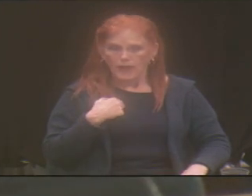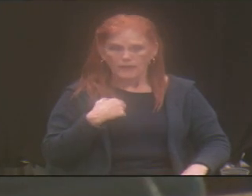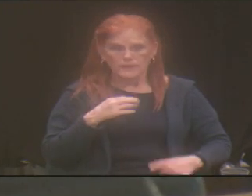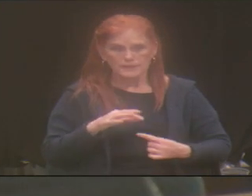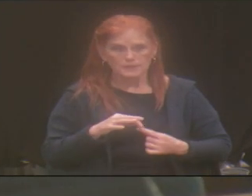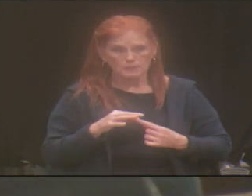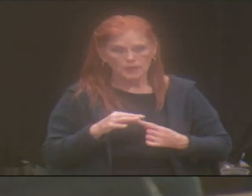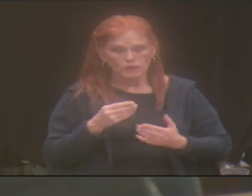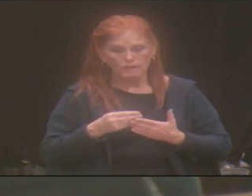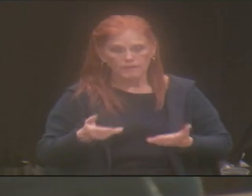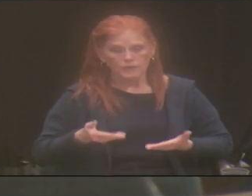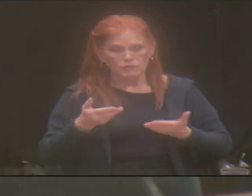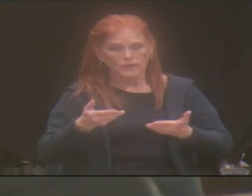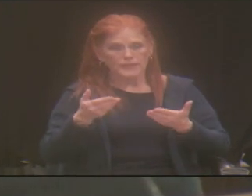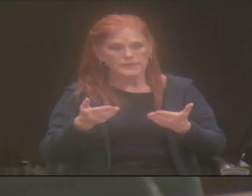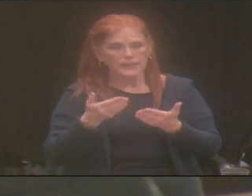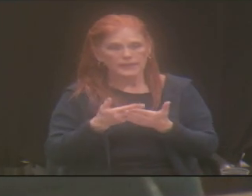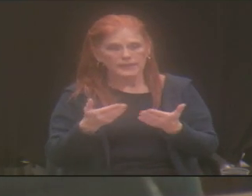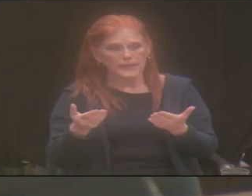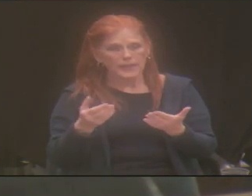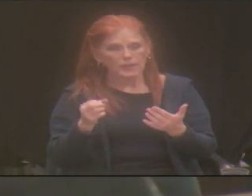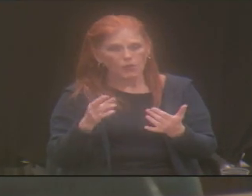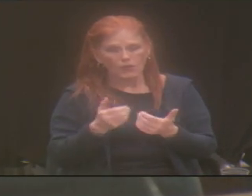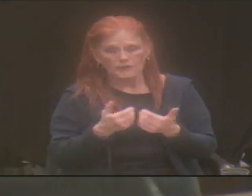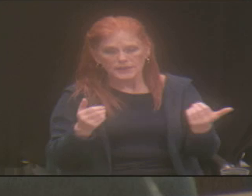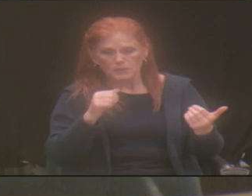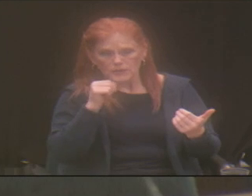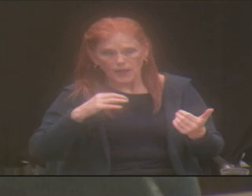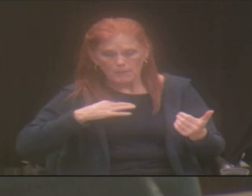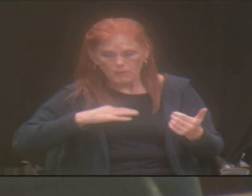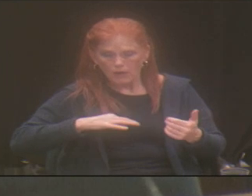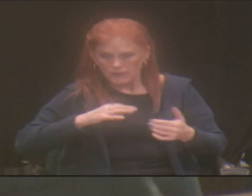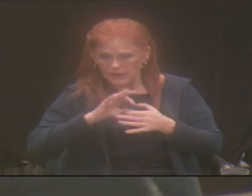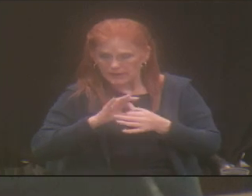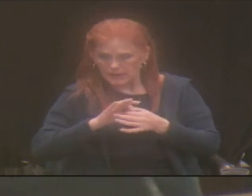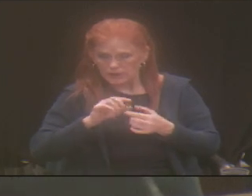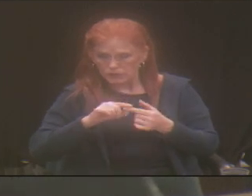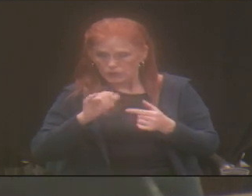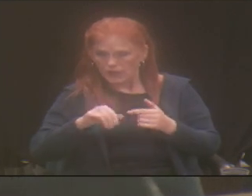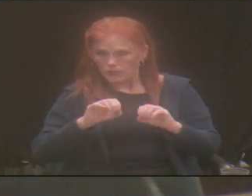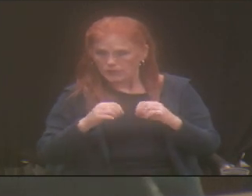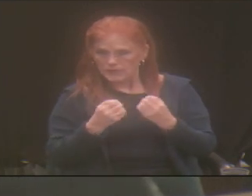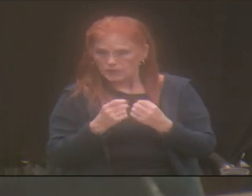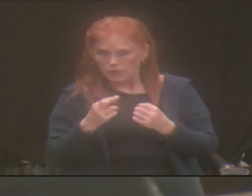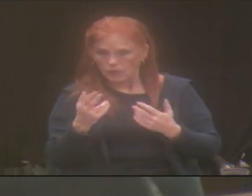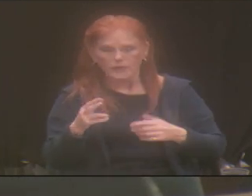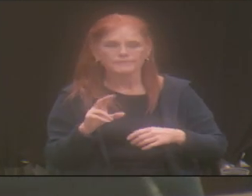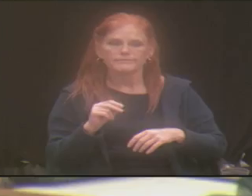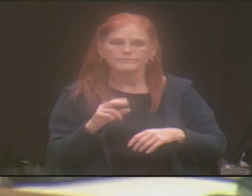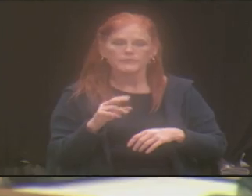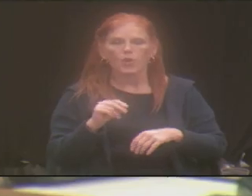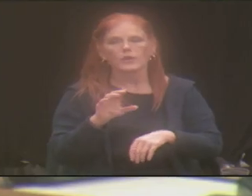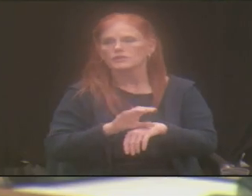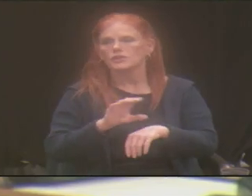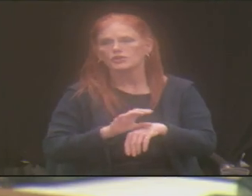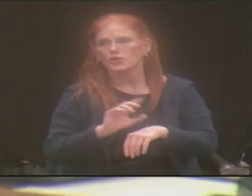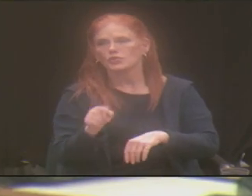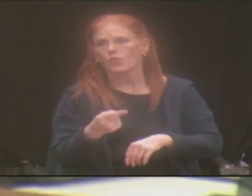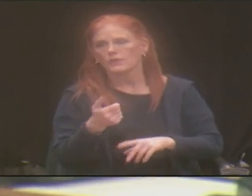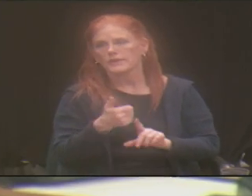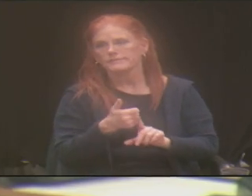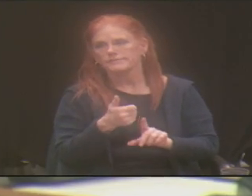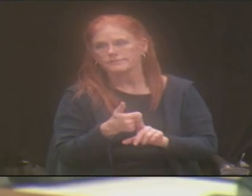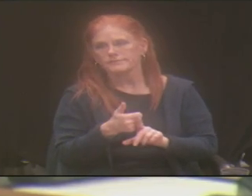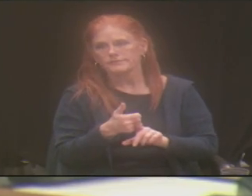wing or do you have a separate nonprofit connected to this organization? No, it is the church. is the church. We